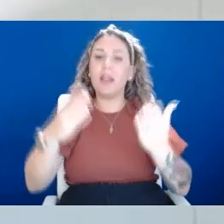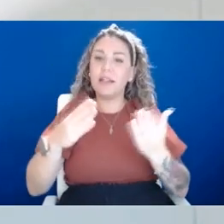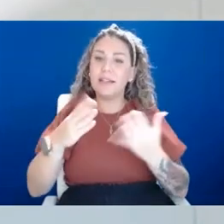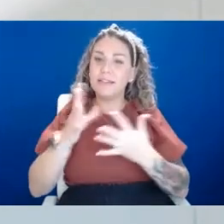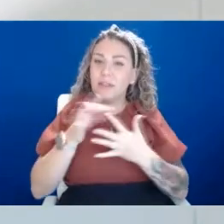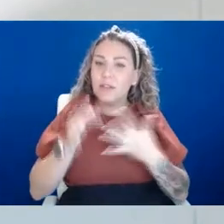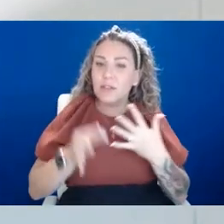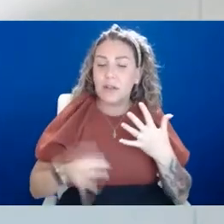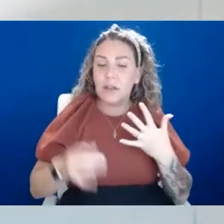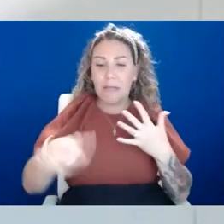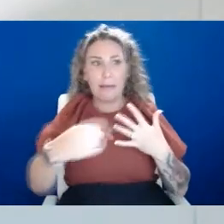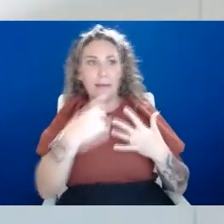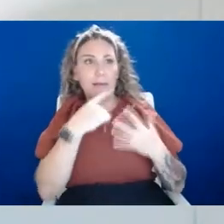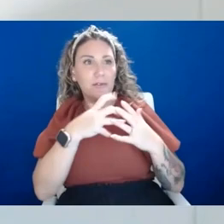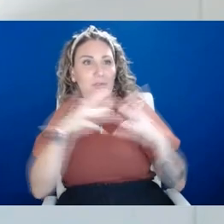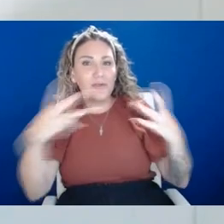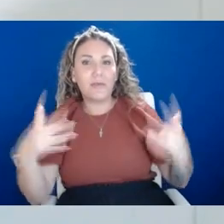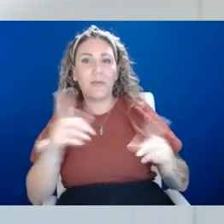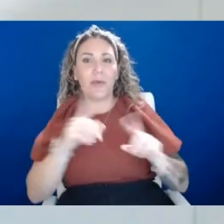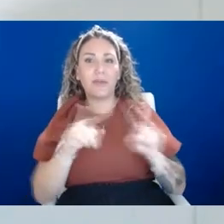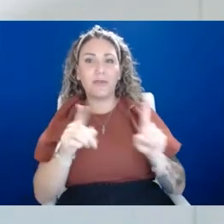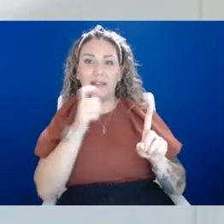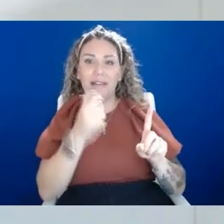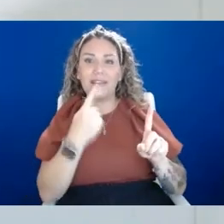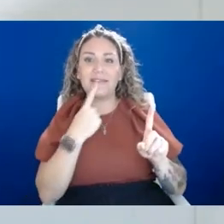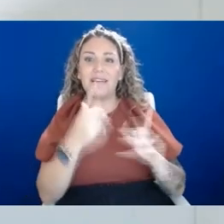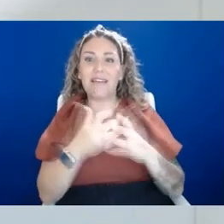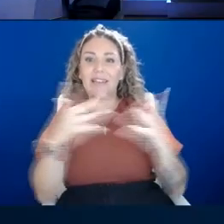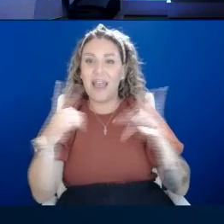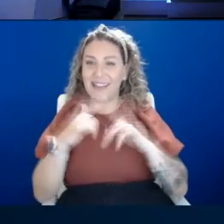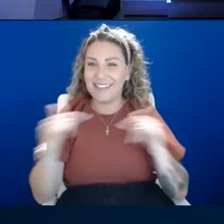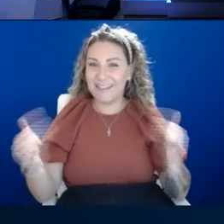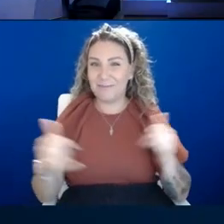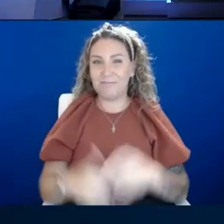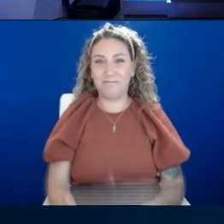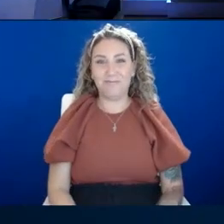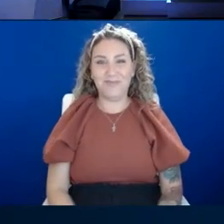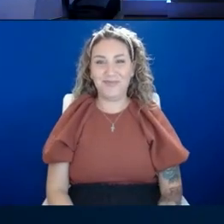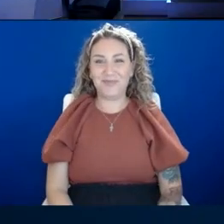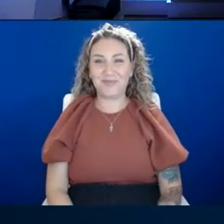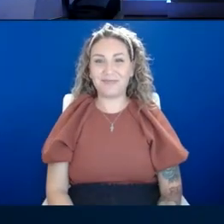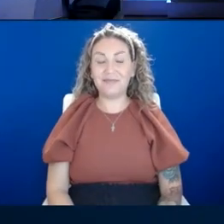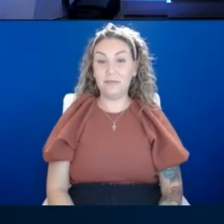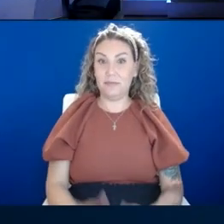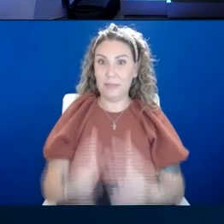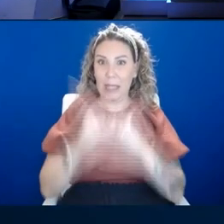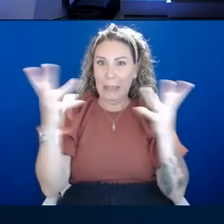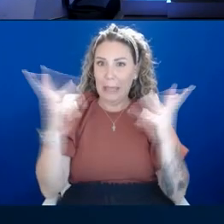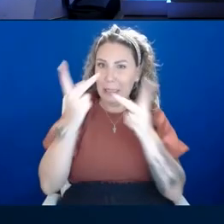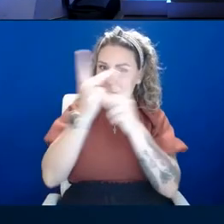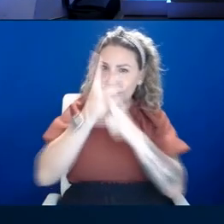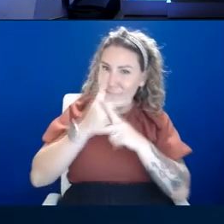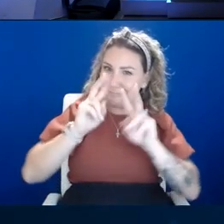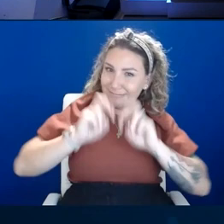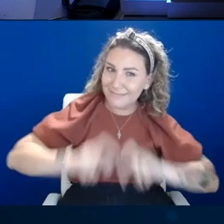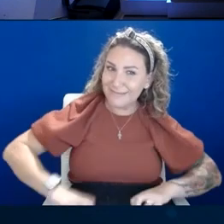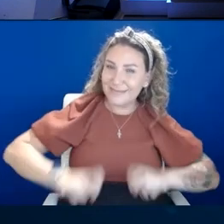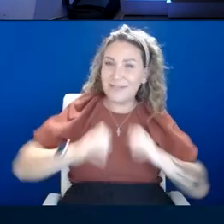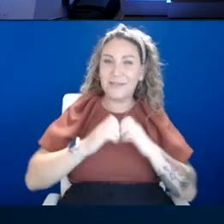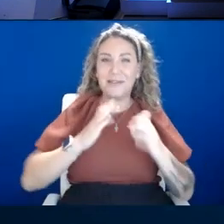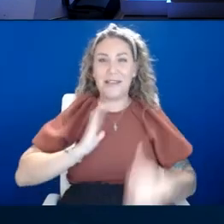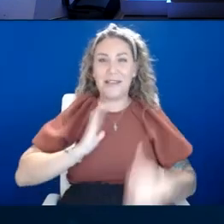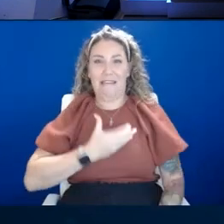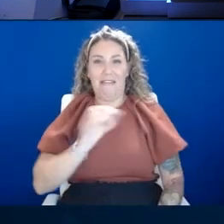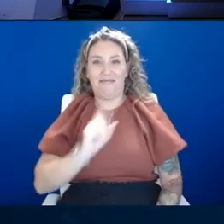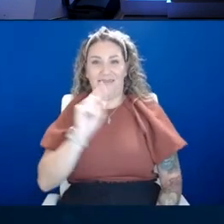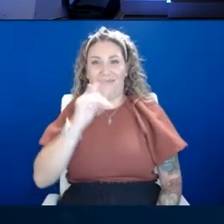much, but they don't say too much at the same time. Yeah, lots to sort through with our kids, trying to read their minds and kind of let